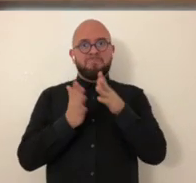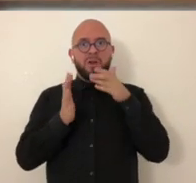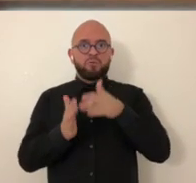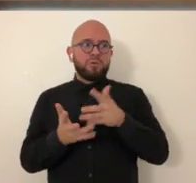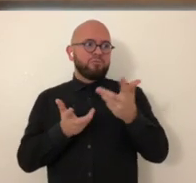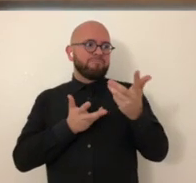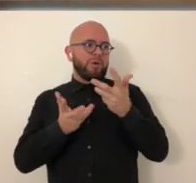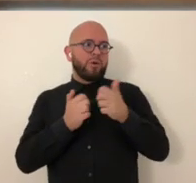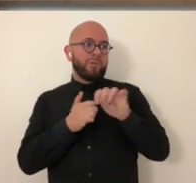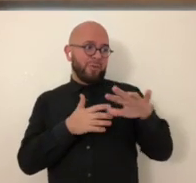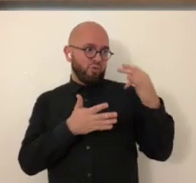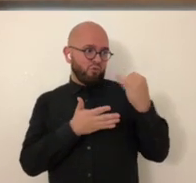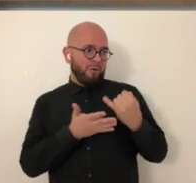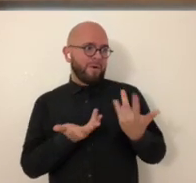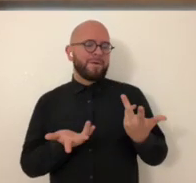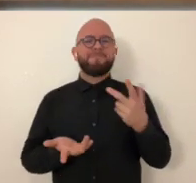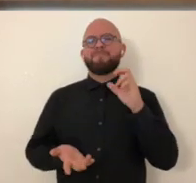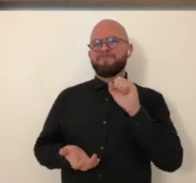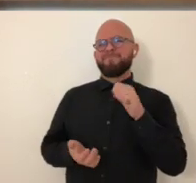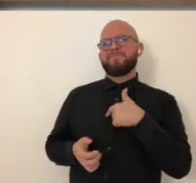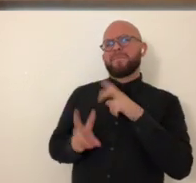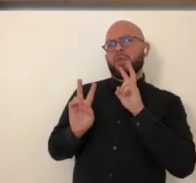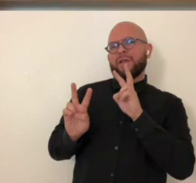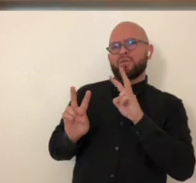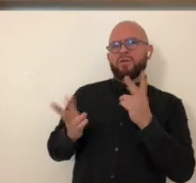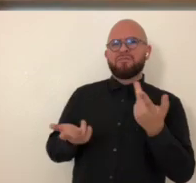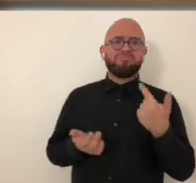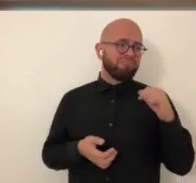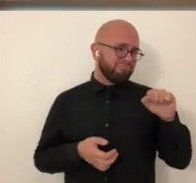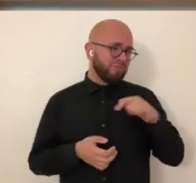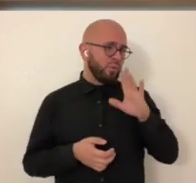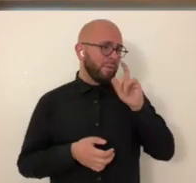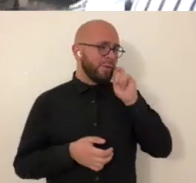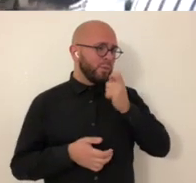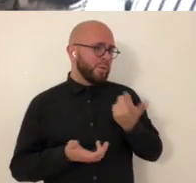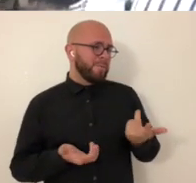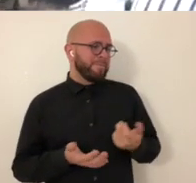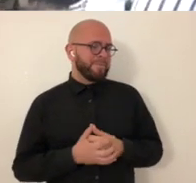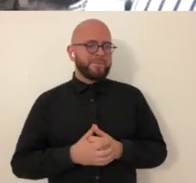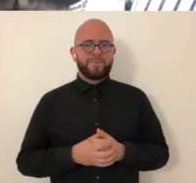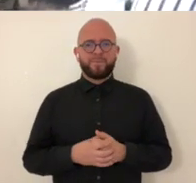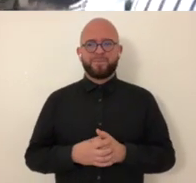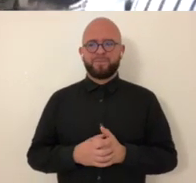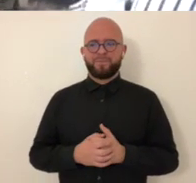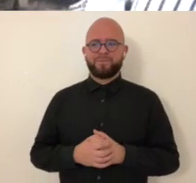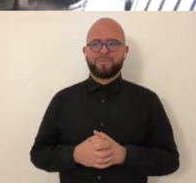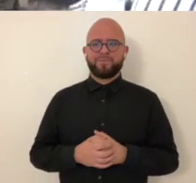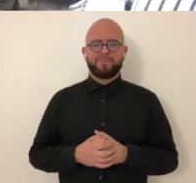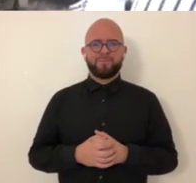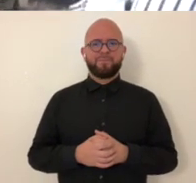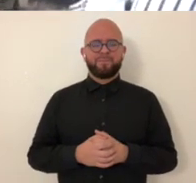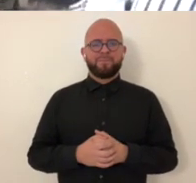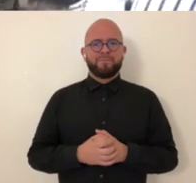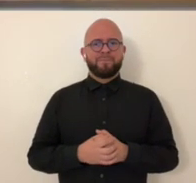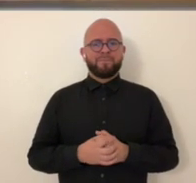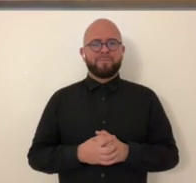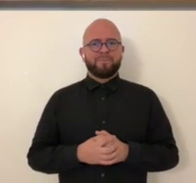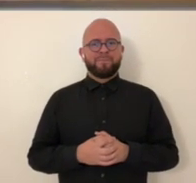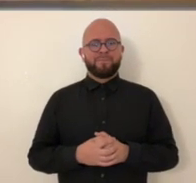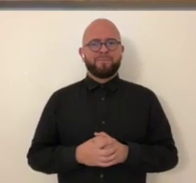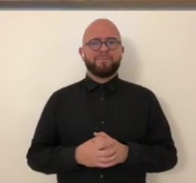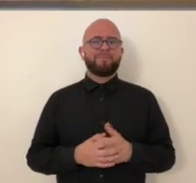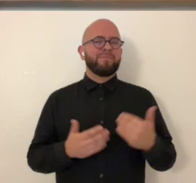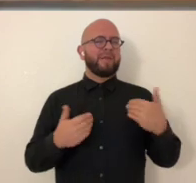so this will be a really nice way to interact with a work sure i'm really looking forward to it yeah that'll be neat